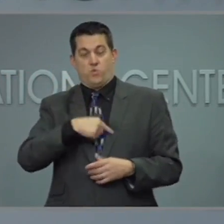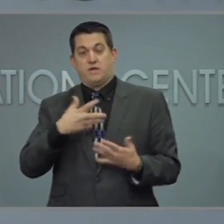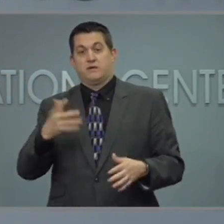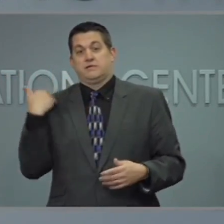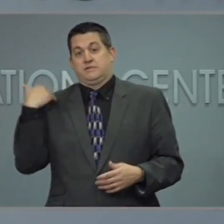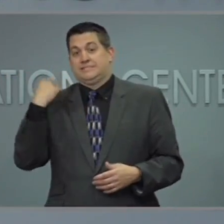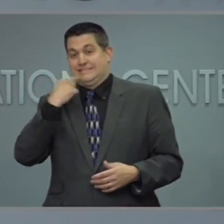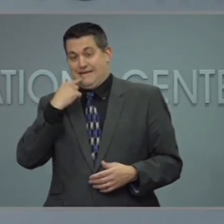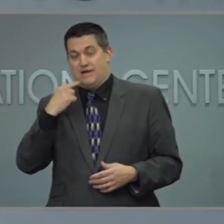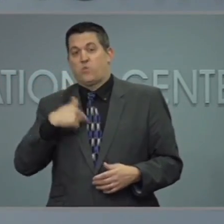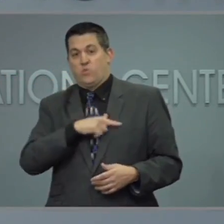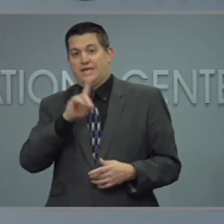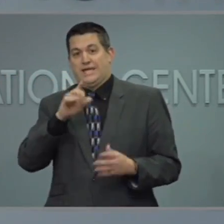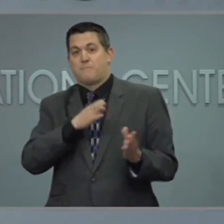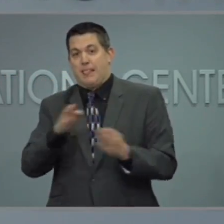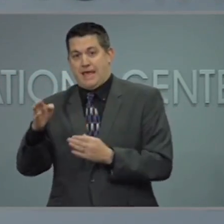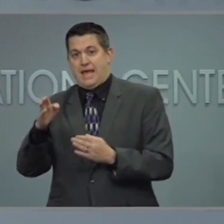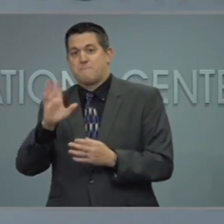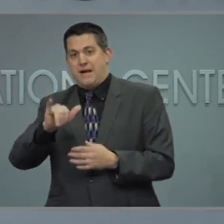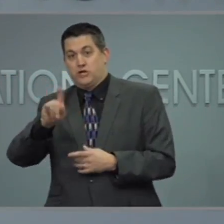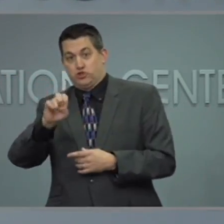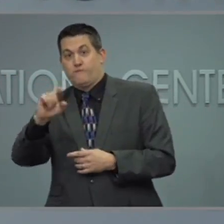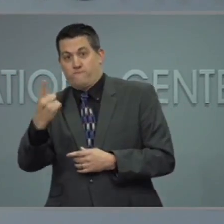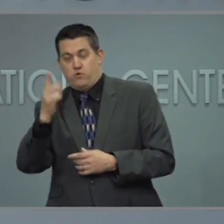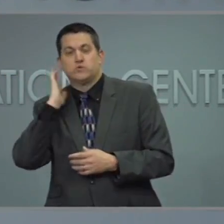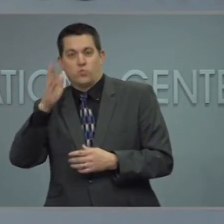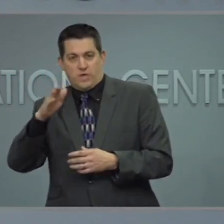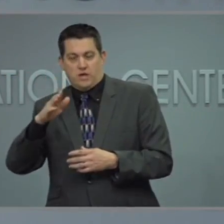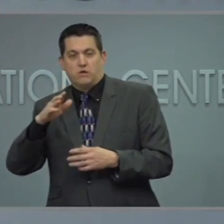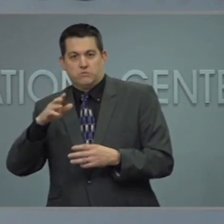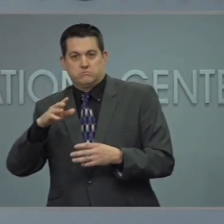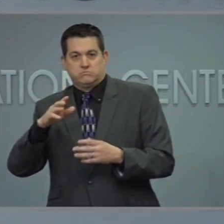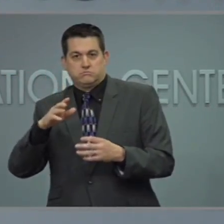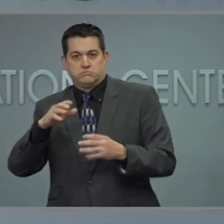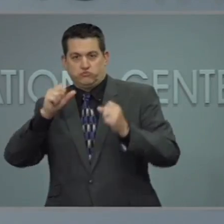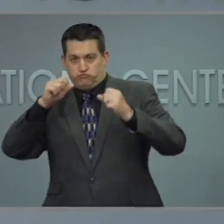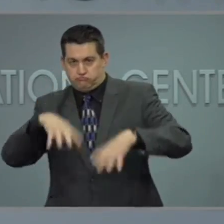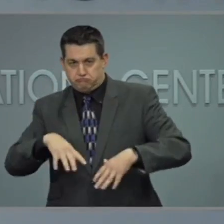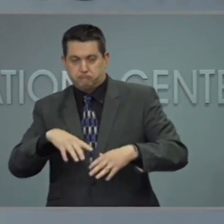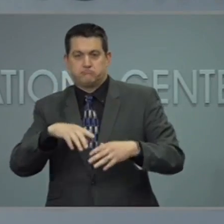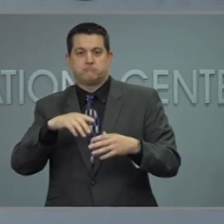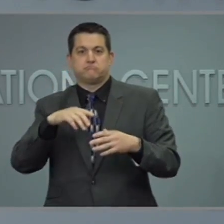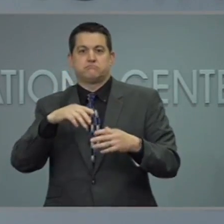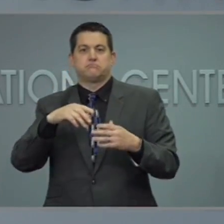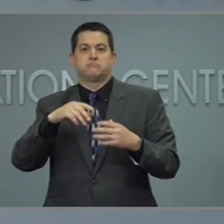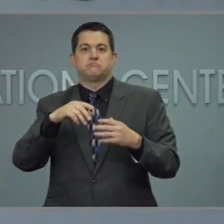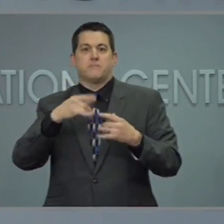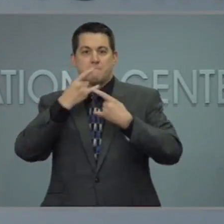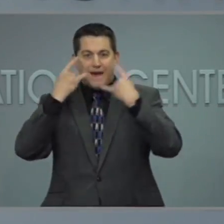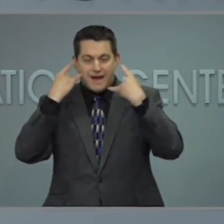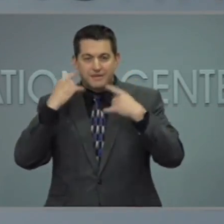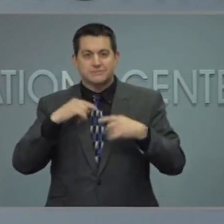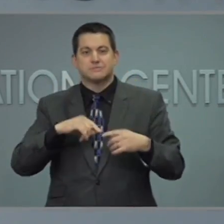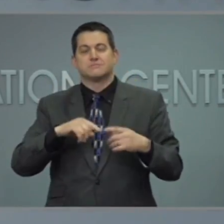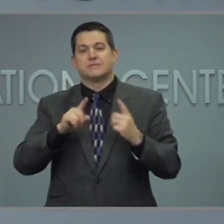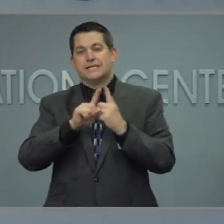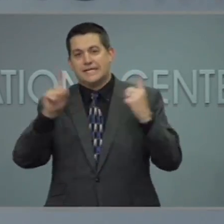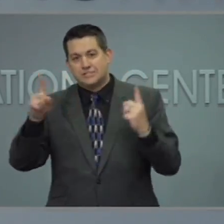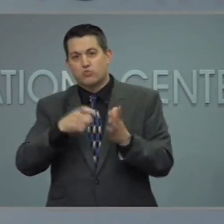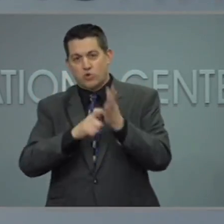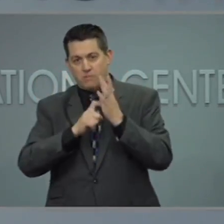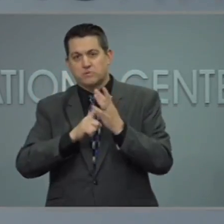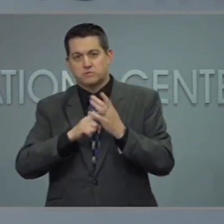that we had planned to lift all of the capacity, mass gathering, and social distancing requirements.